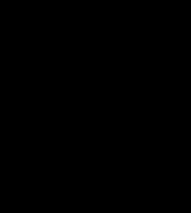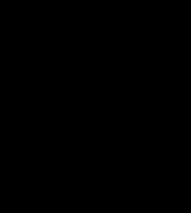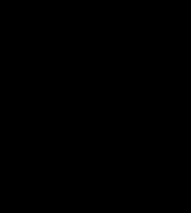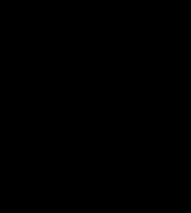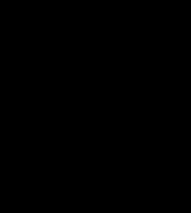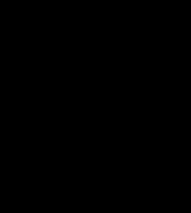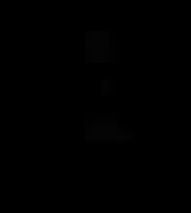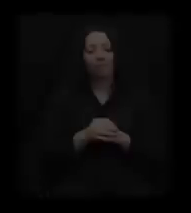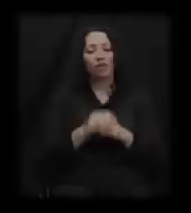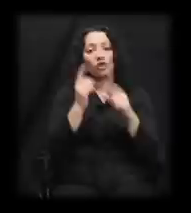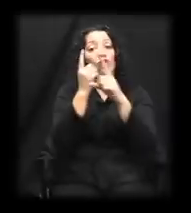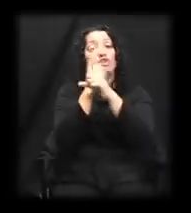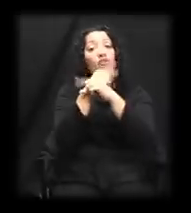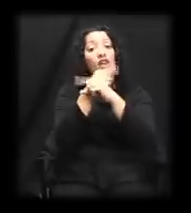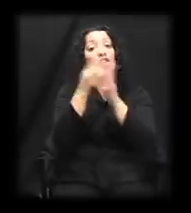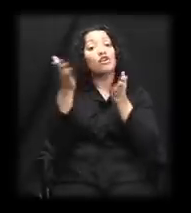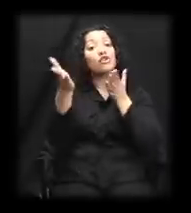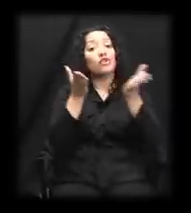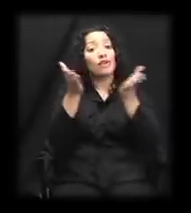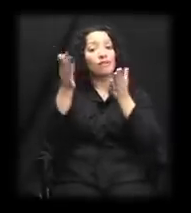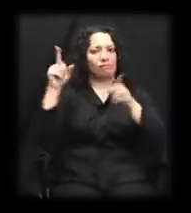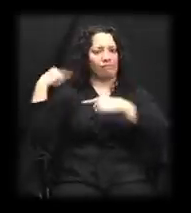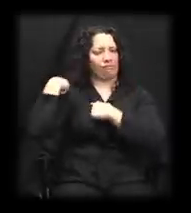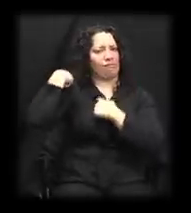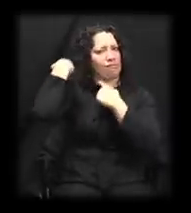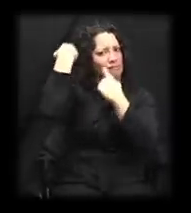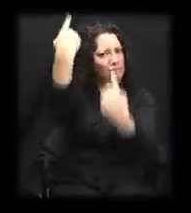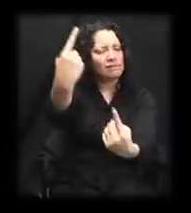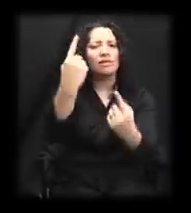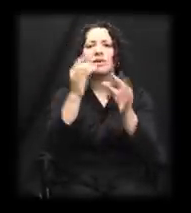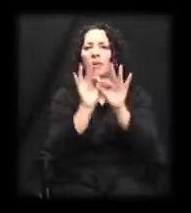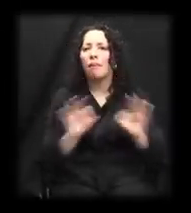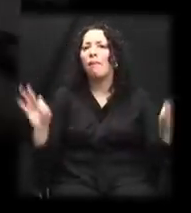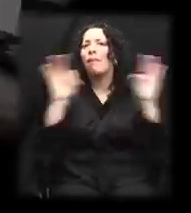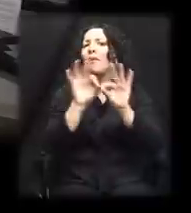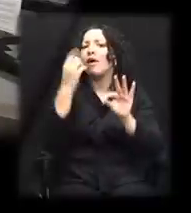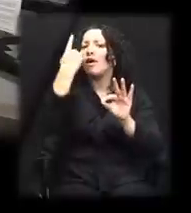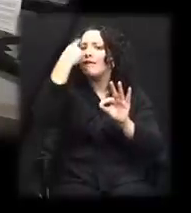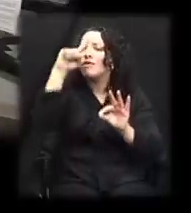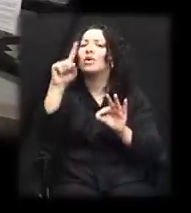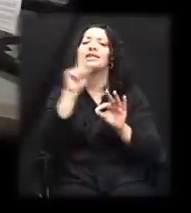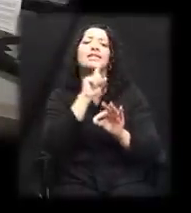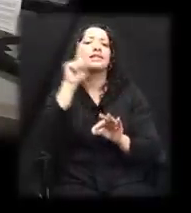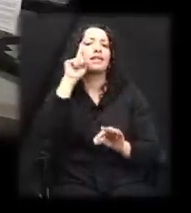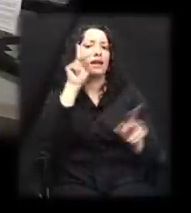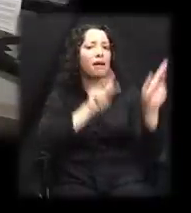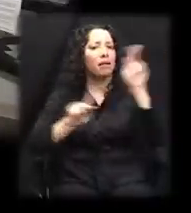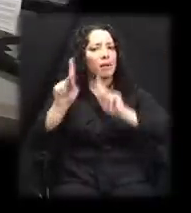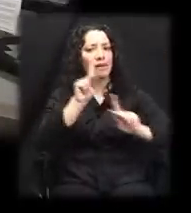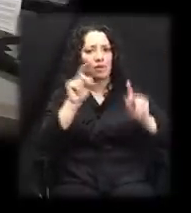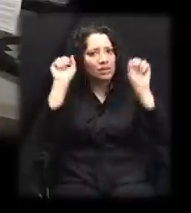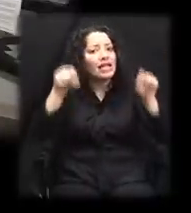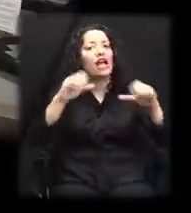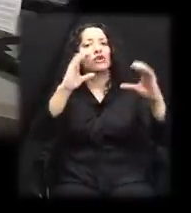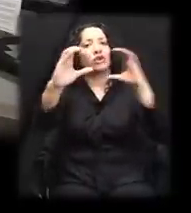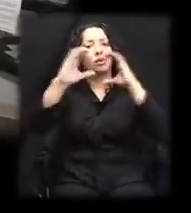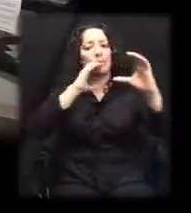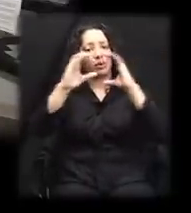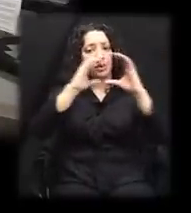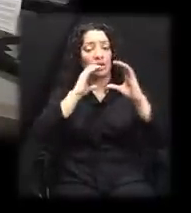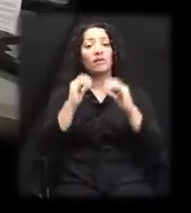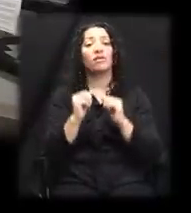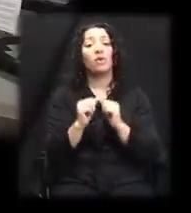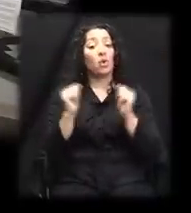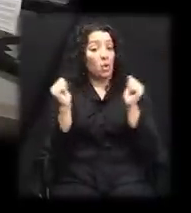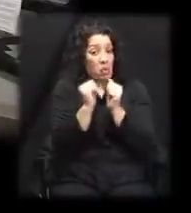Relay services have historically been an important way of communication for people who are deaf. With advances in technology, these services